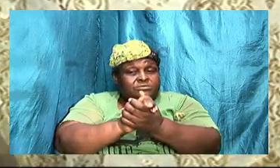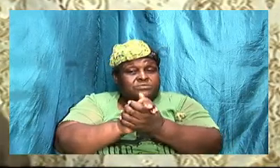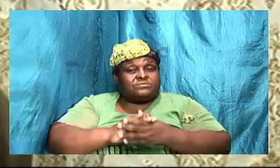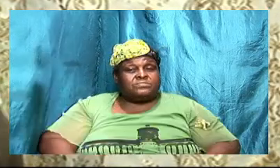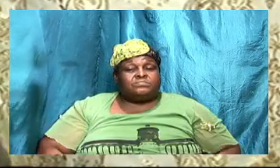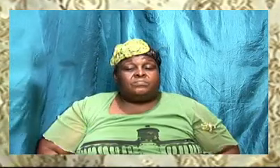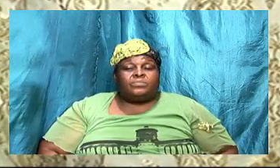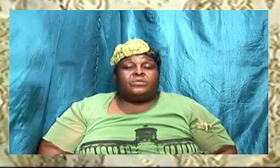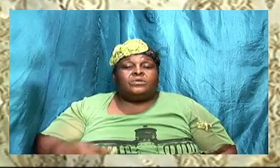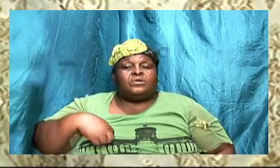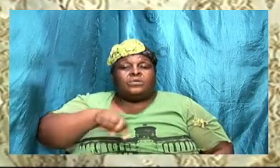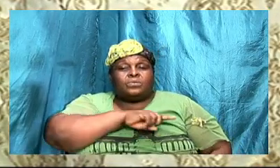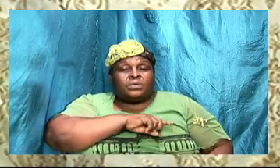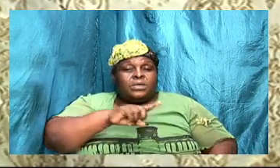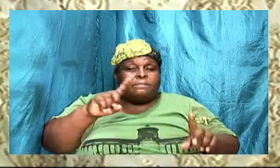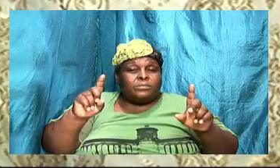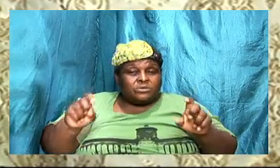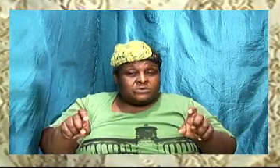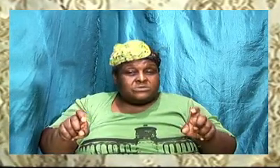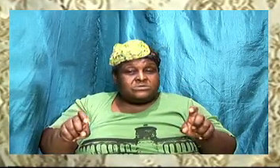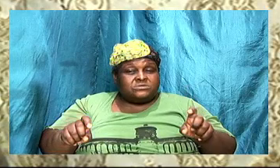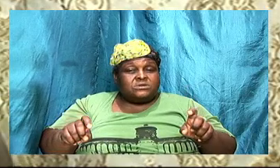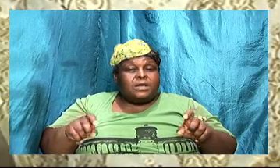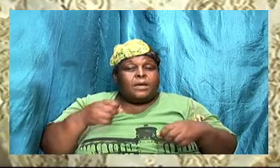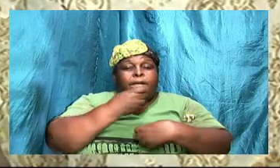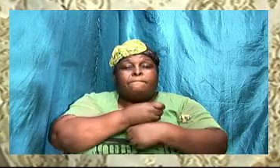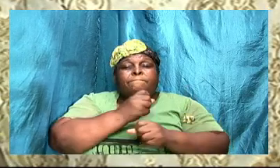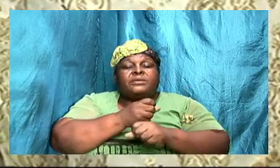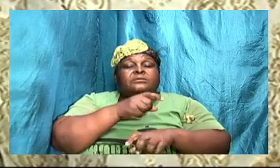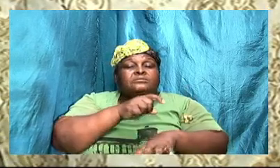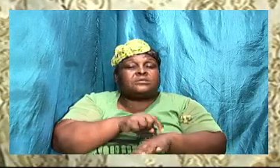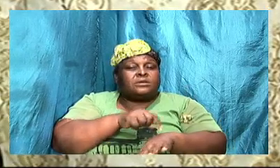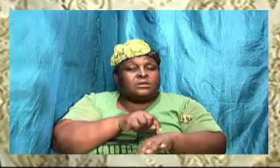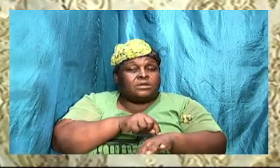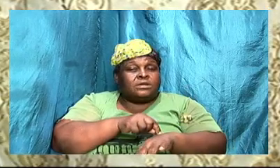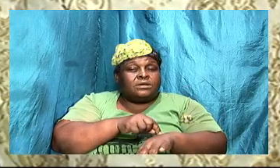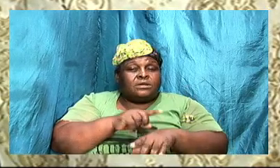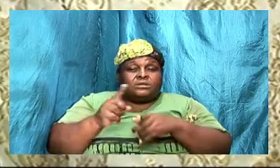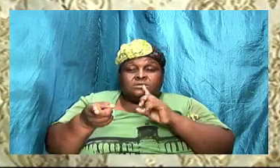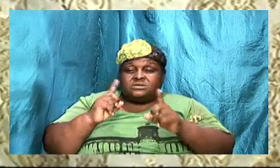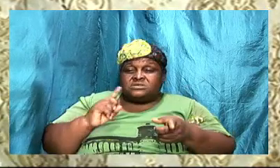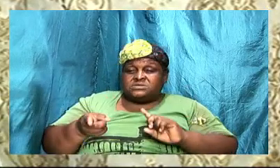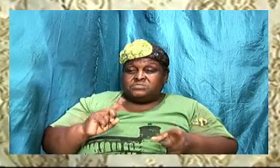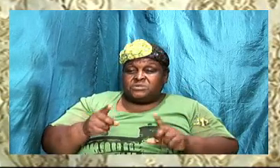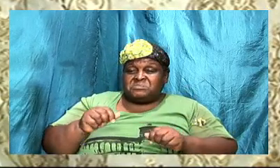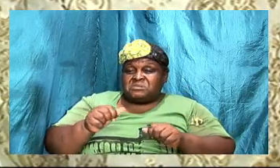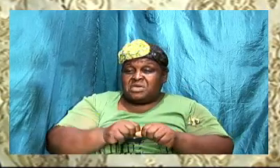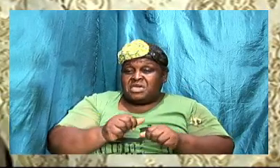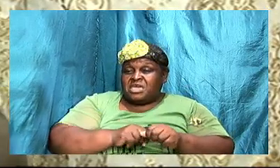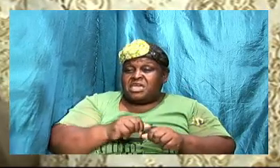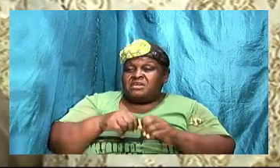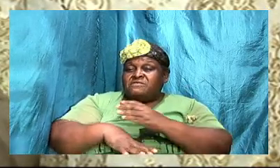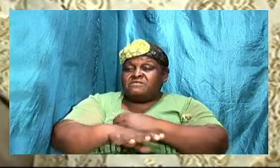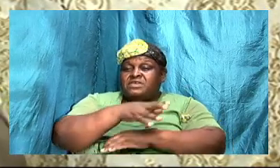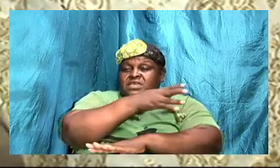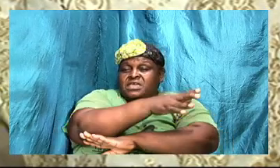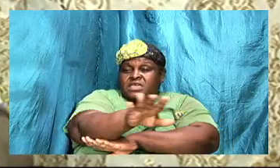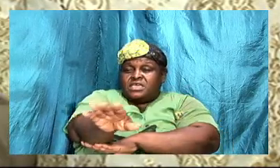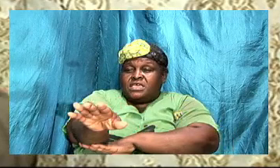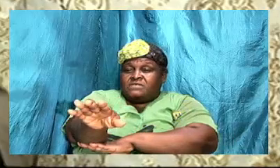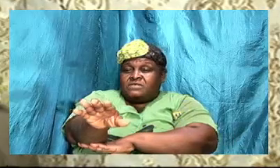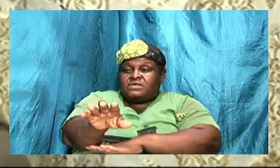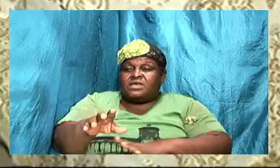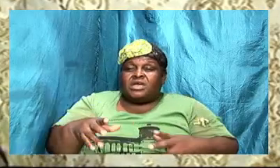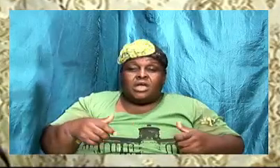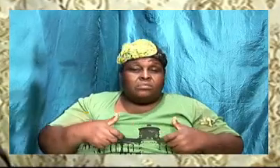We must make some time to talk every evening and I am challenging